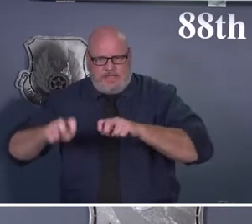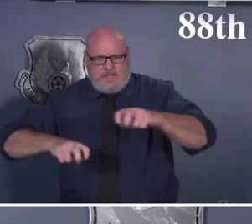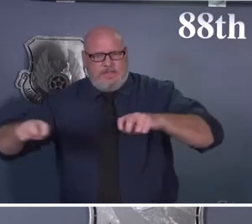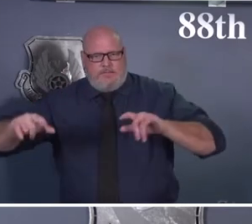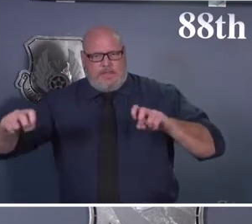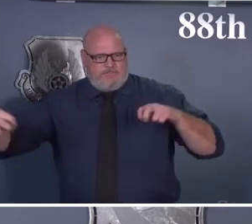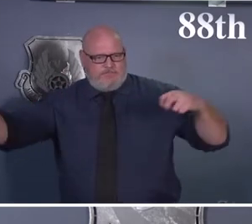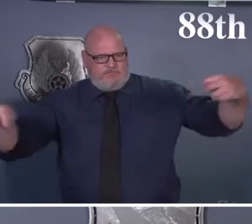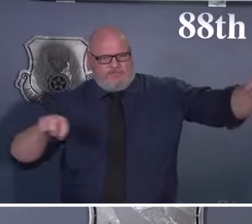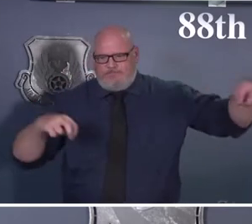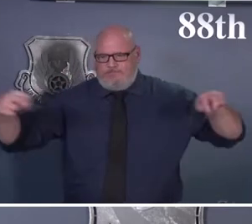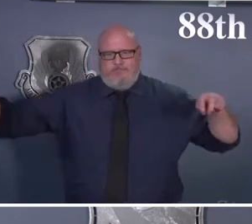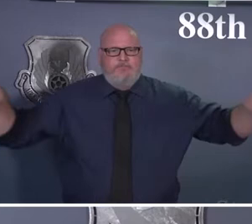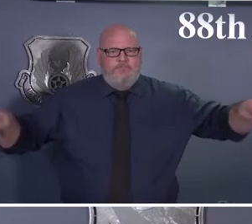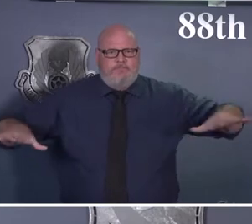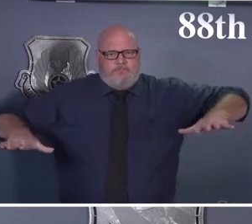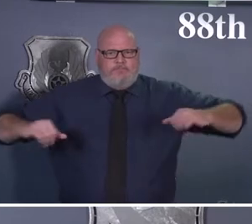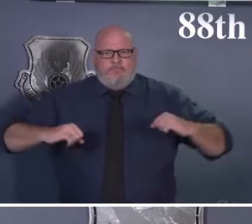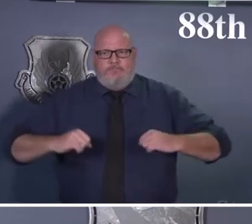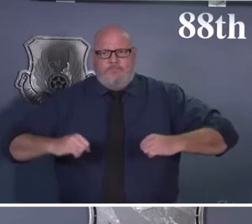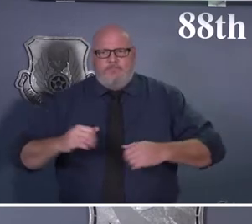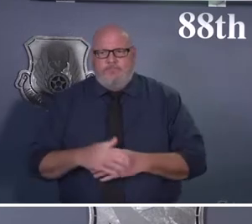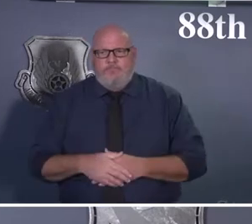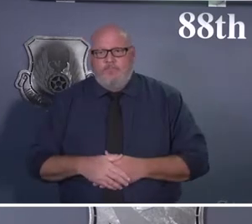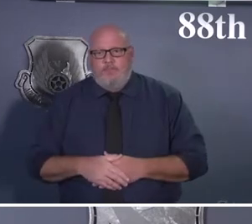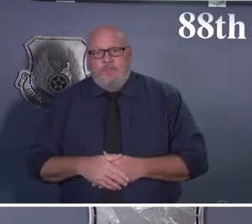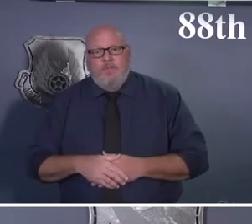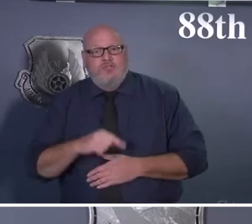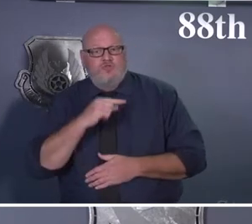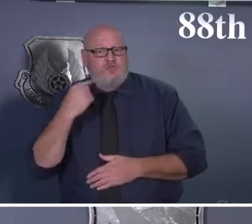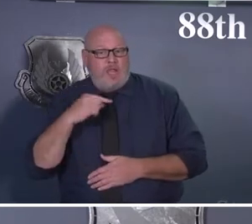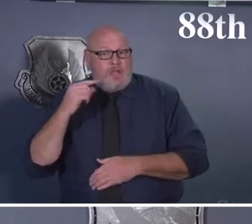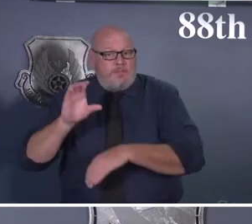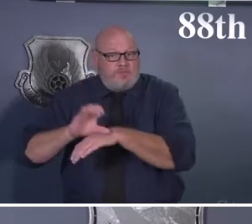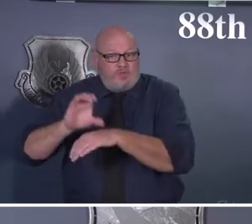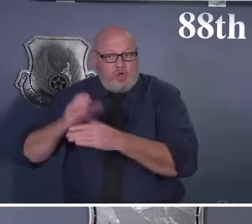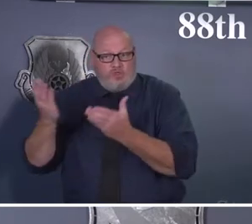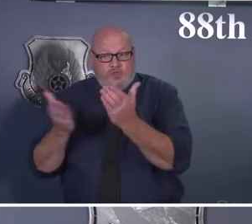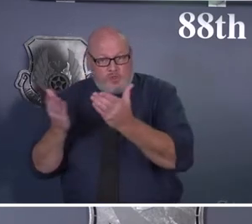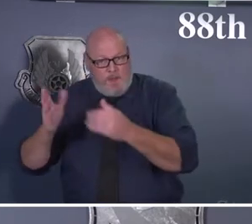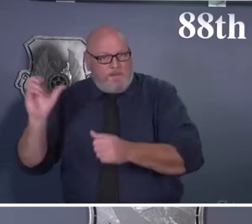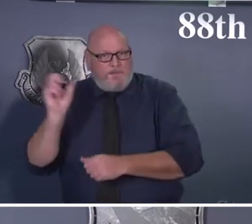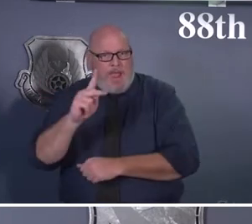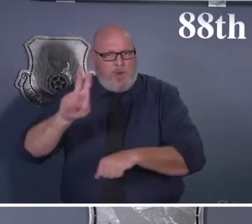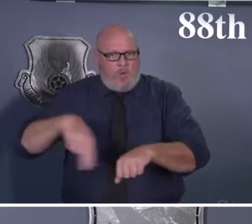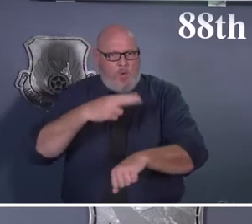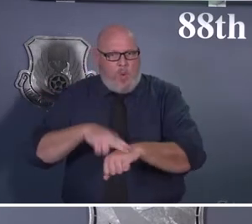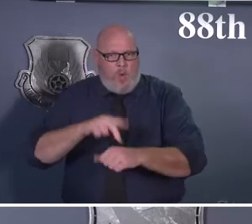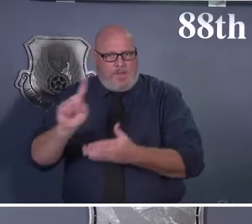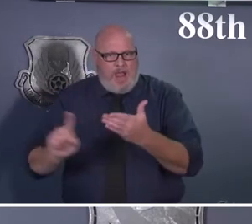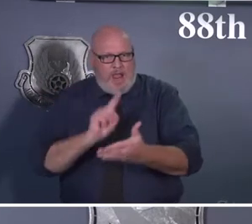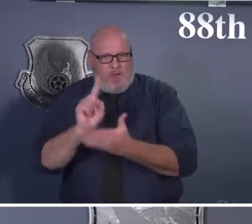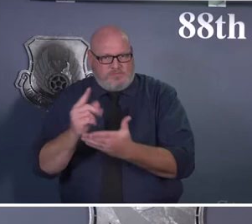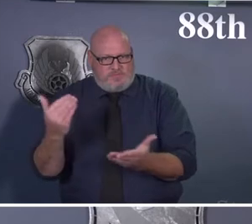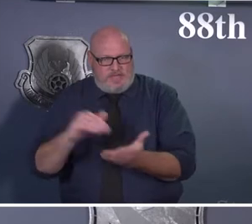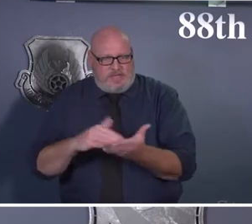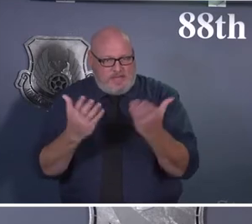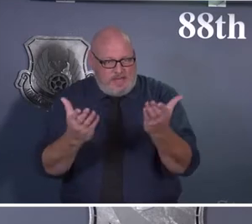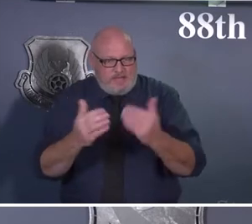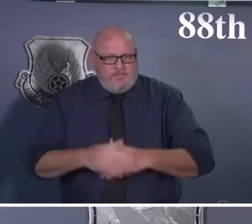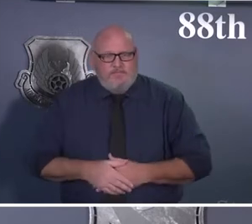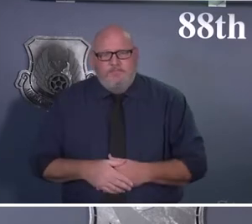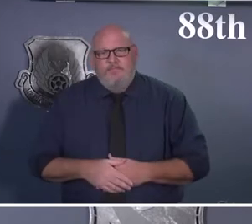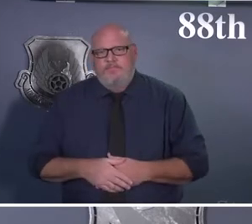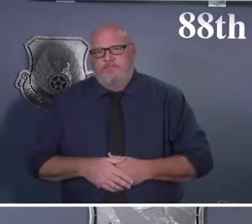are going to be back to in person. So we are really helping to get the base moving back to really good things. And a lot of those measures, we're going to